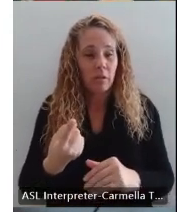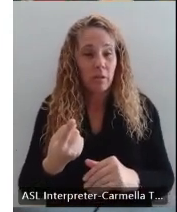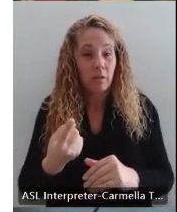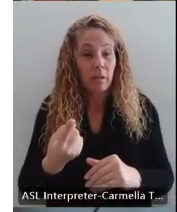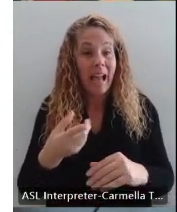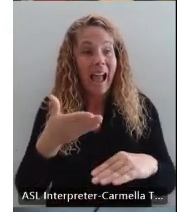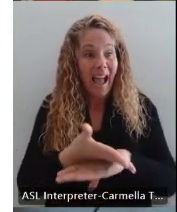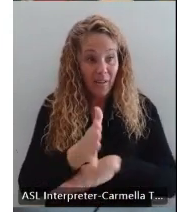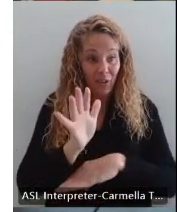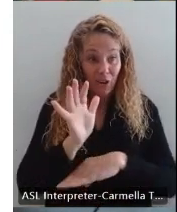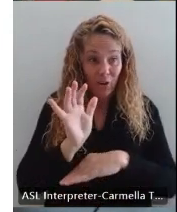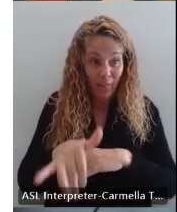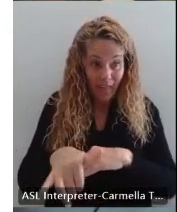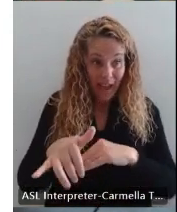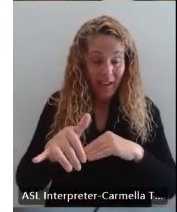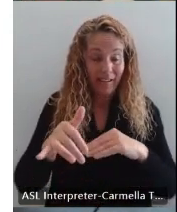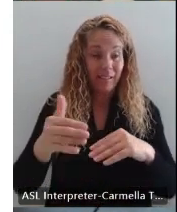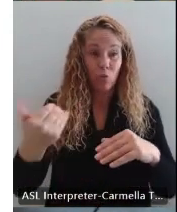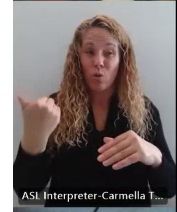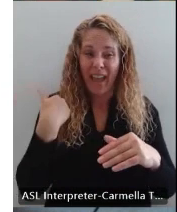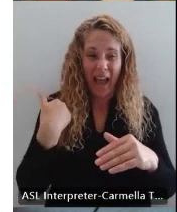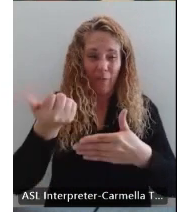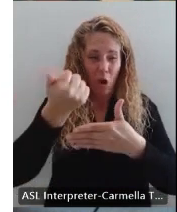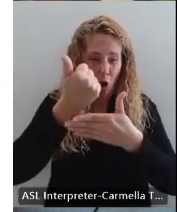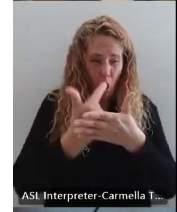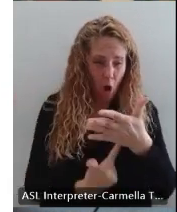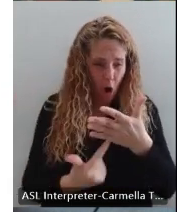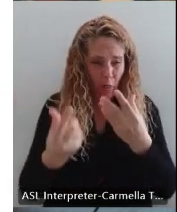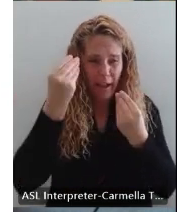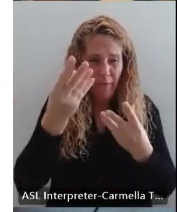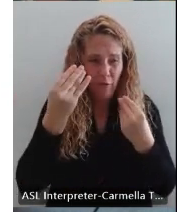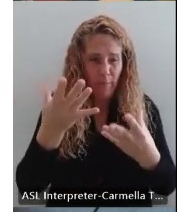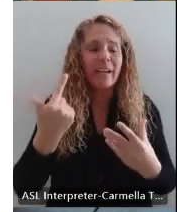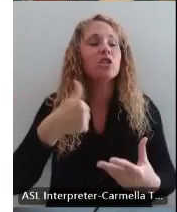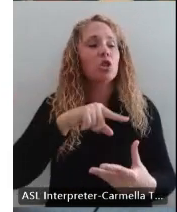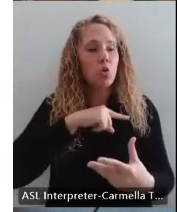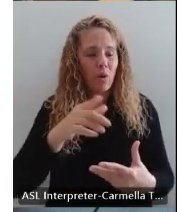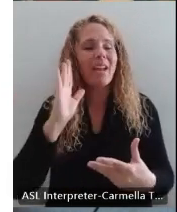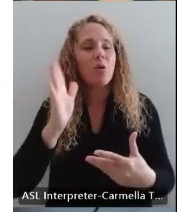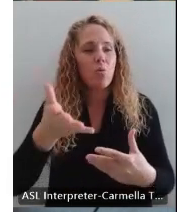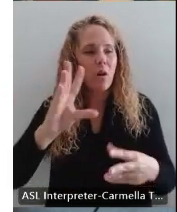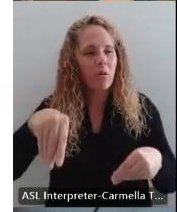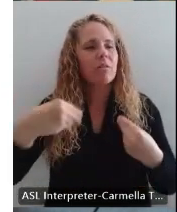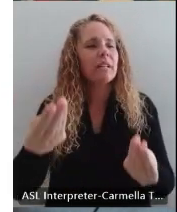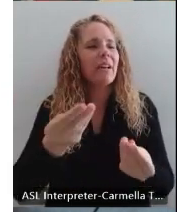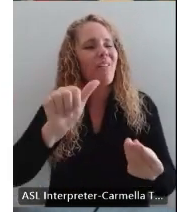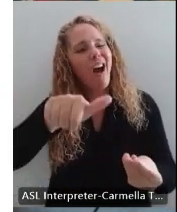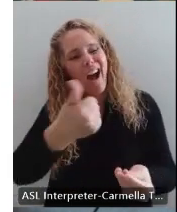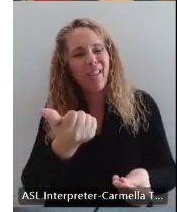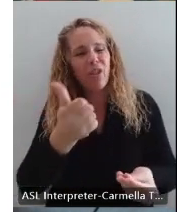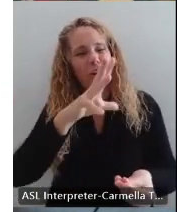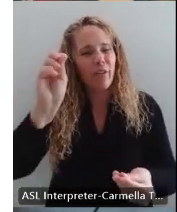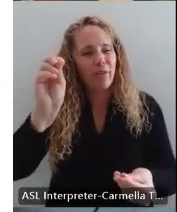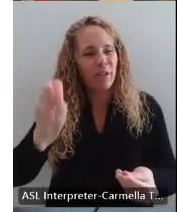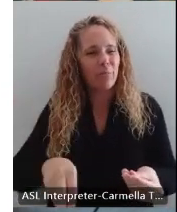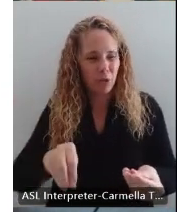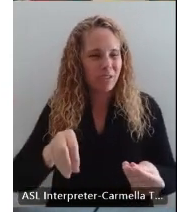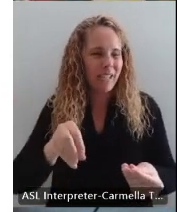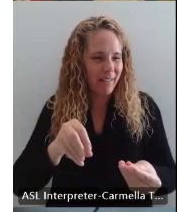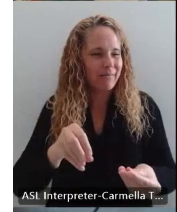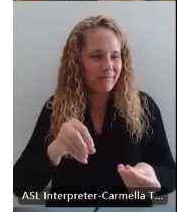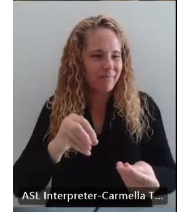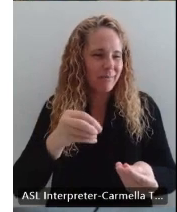After that, after we have all that information, we will give you the other 50% of the grant funding.